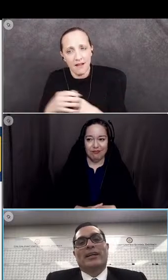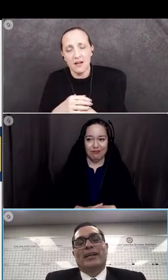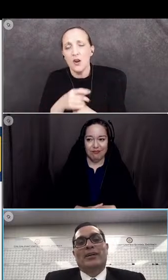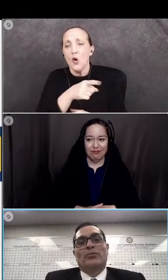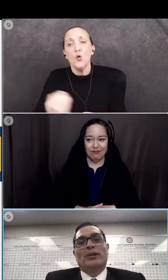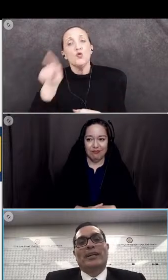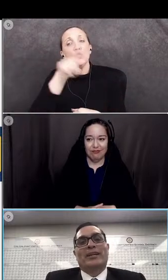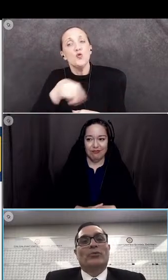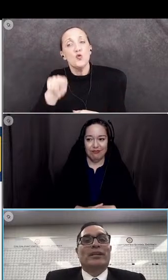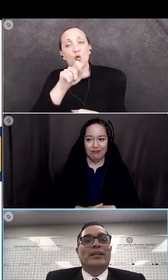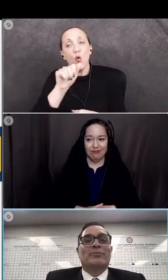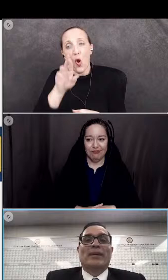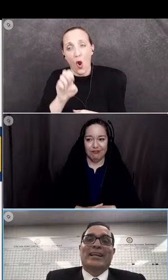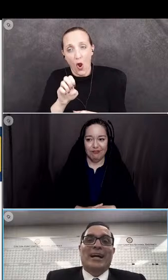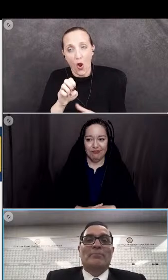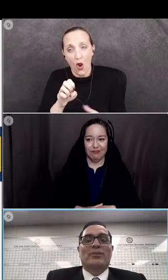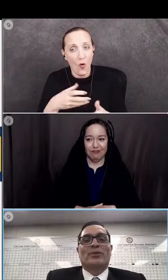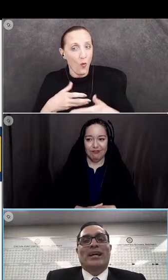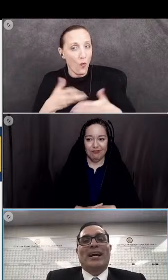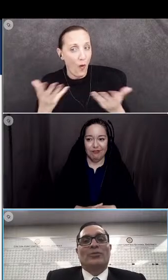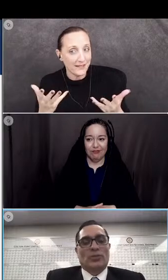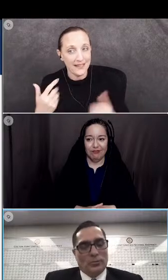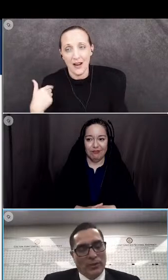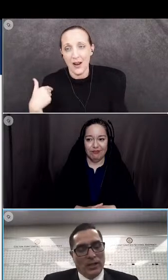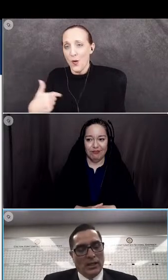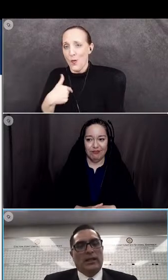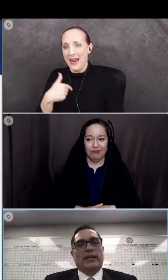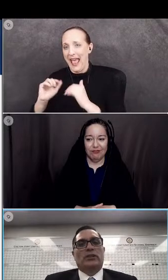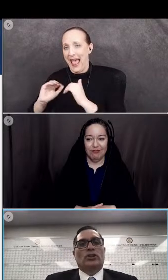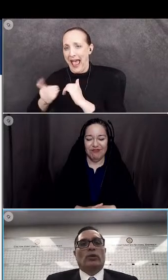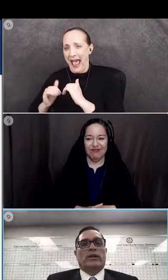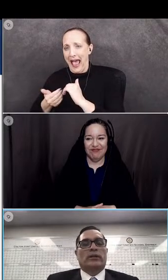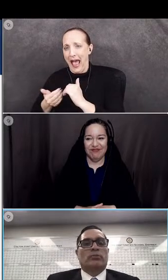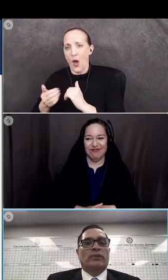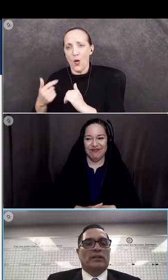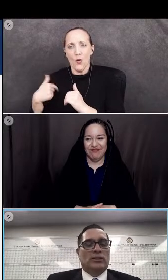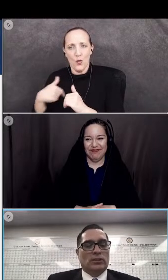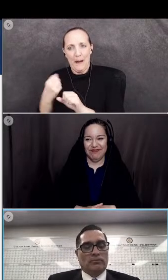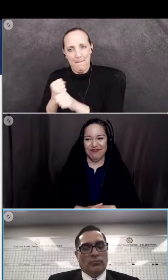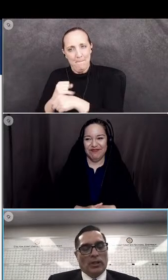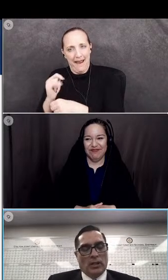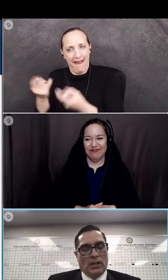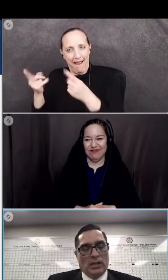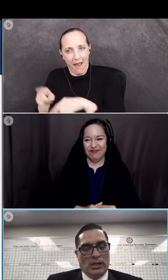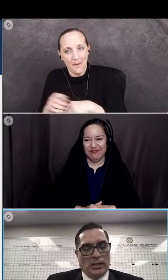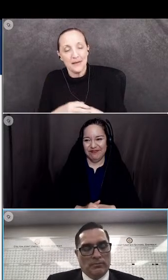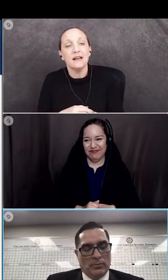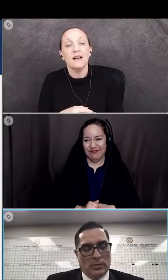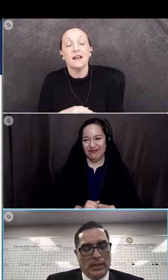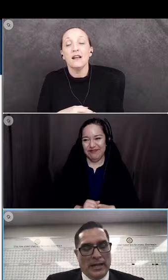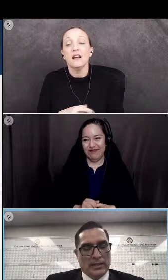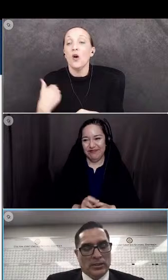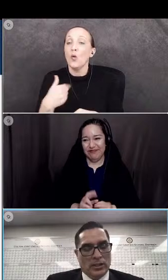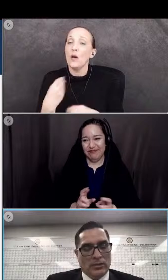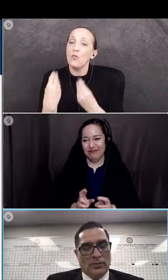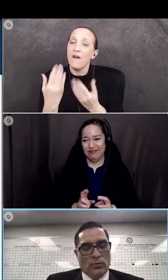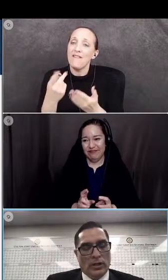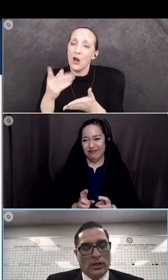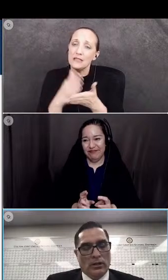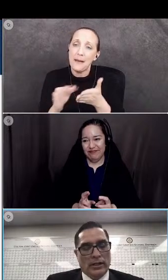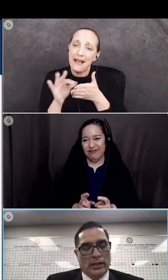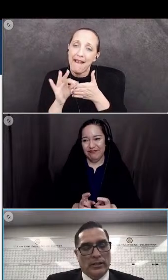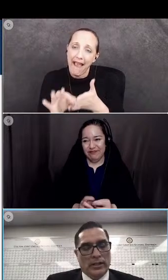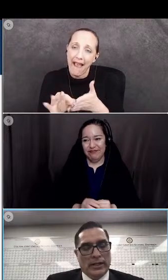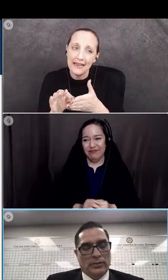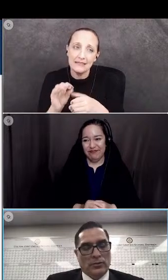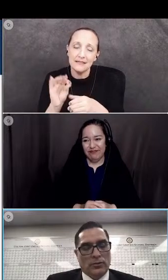uh what and we make it happen we're the house so again just wanted to provide just some uh guidance there if